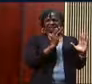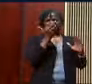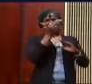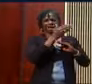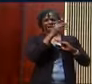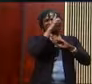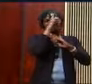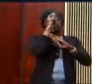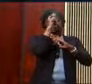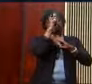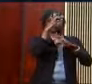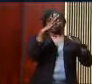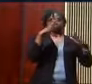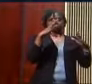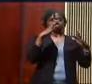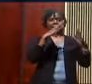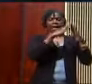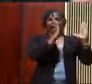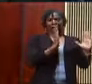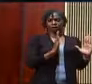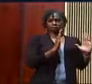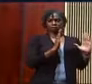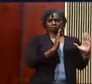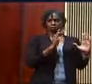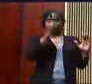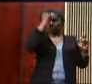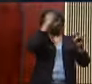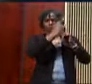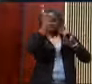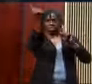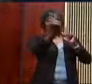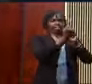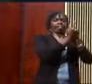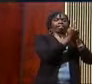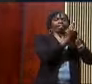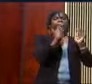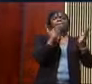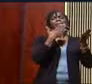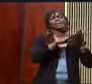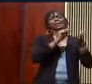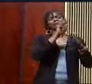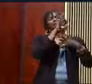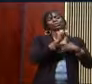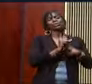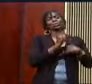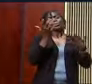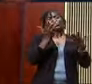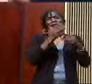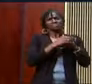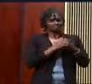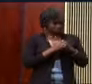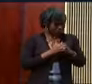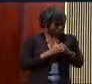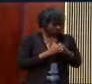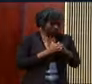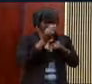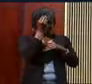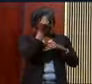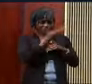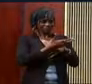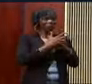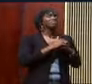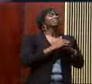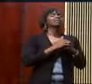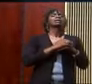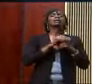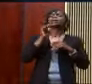the summer palace, he gets bad news. Watch this. The bad news news is because Nehemiah inquires